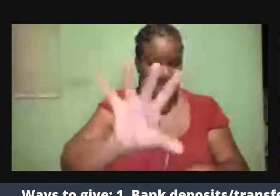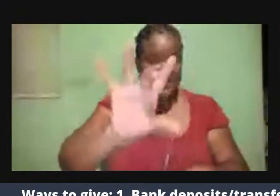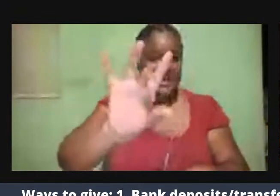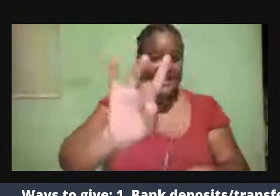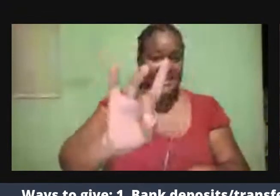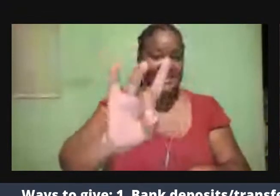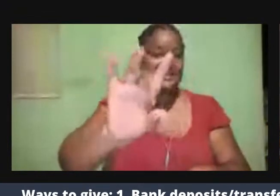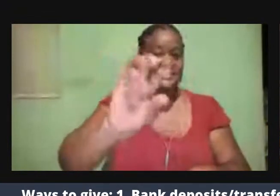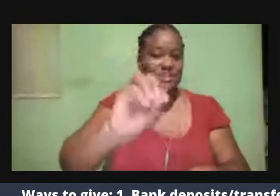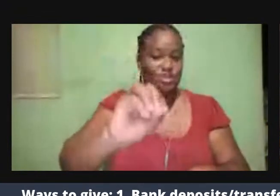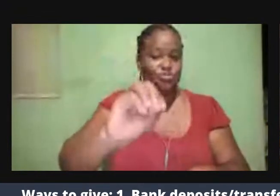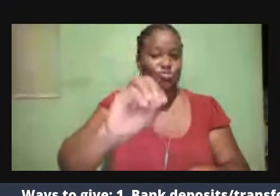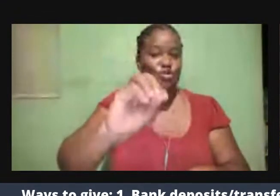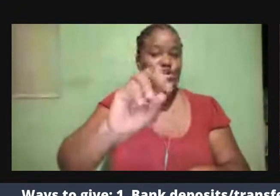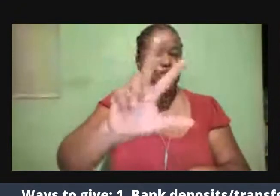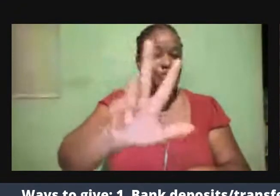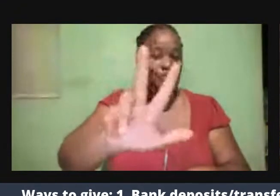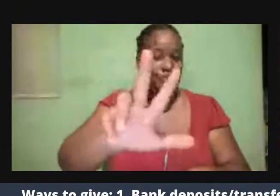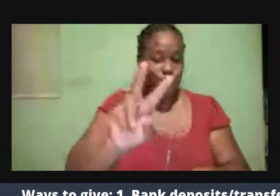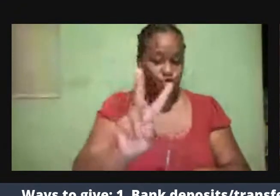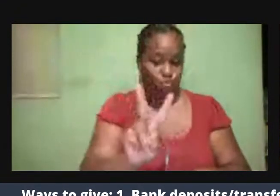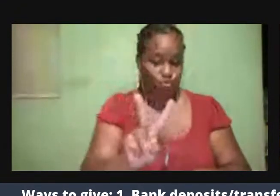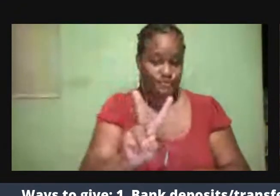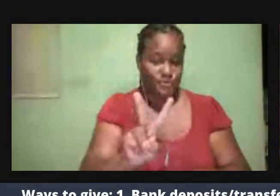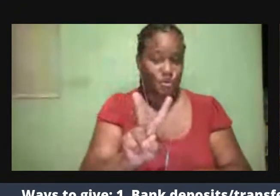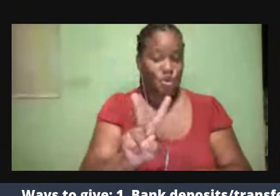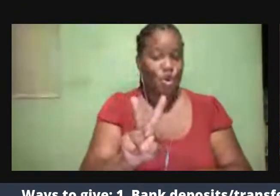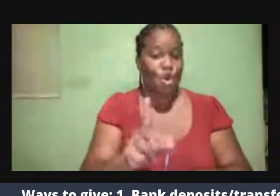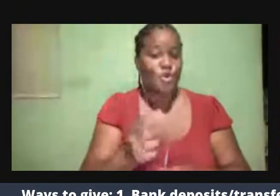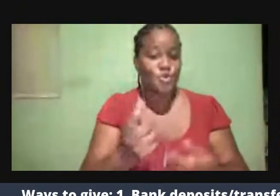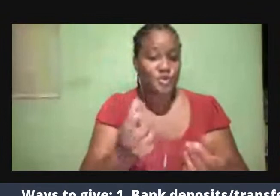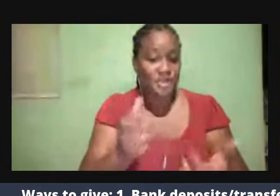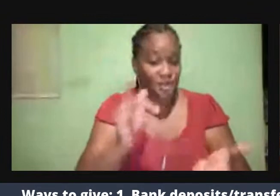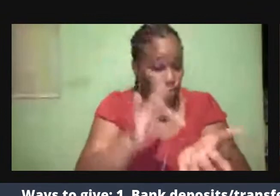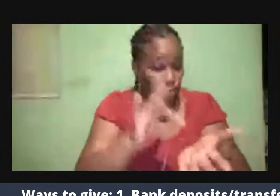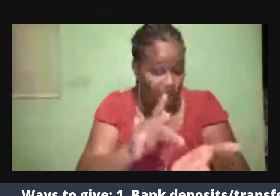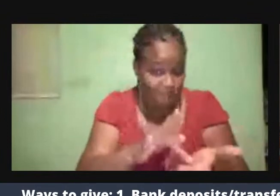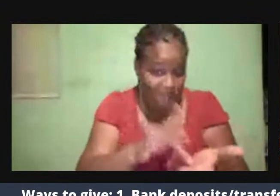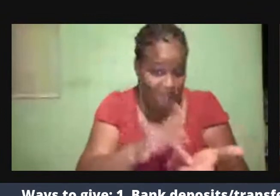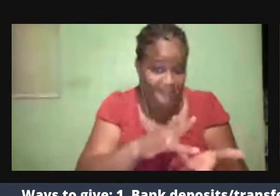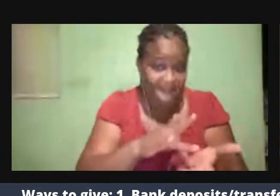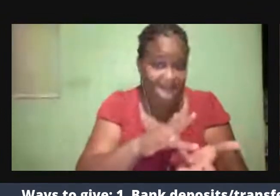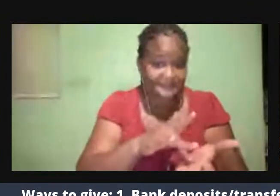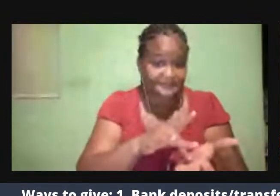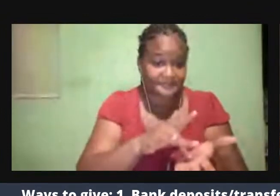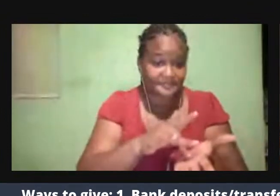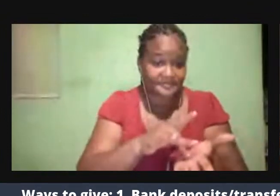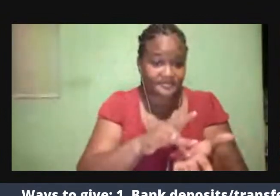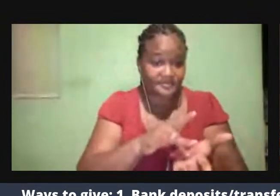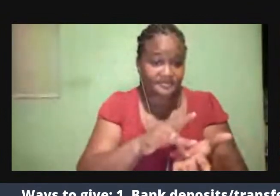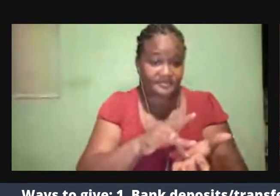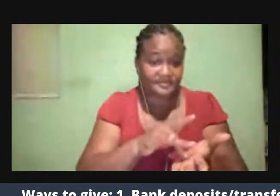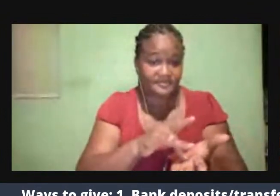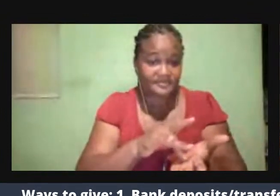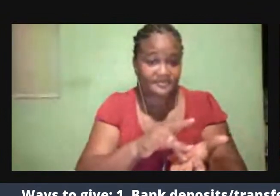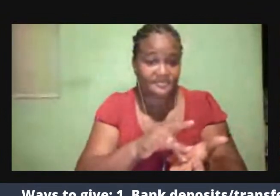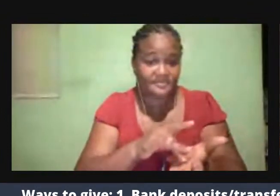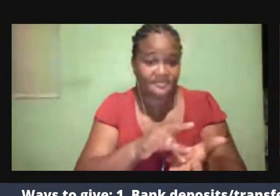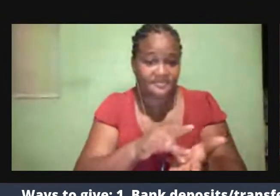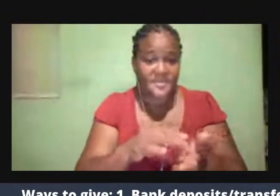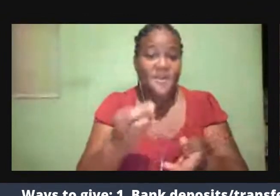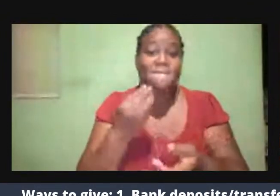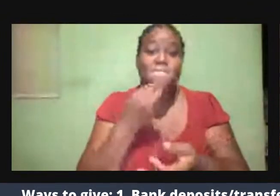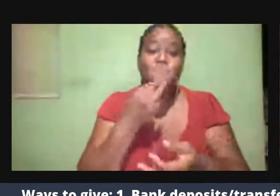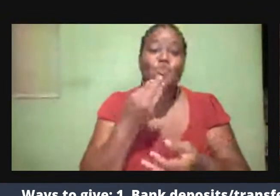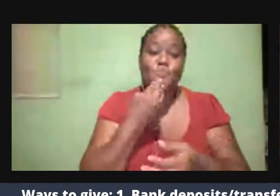4478032. Or you can do a bank deposit. Or do a transfer to the Portmore SDA